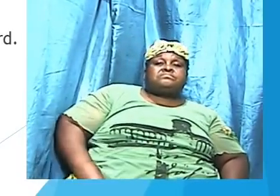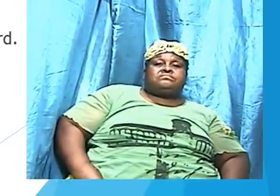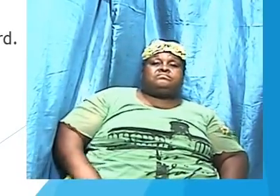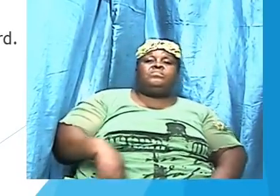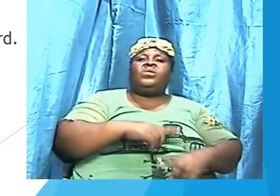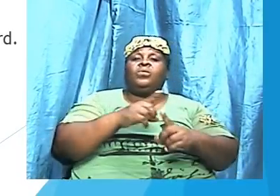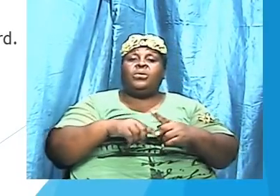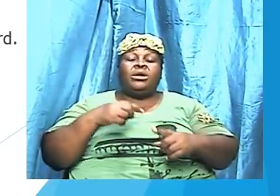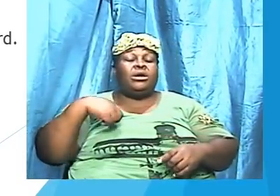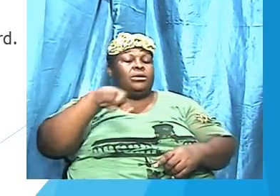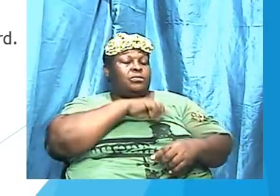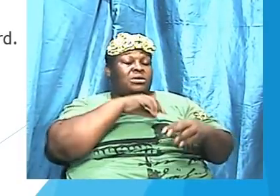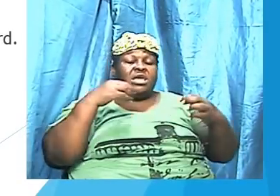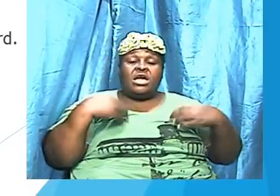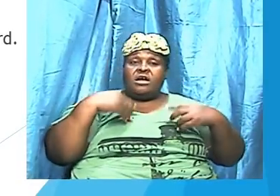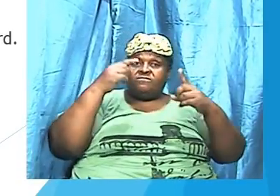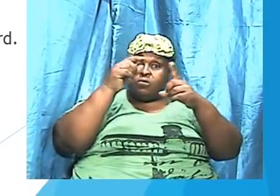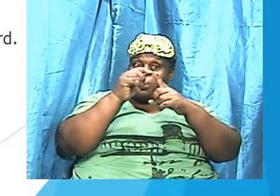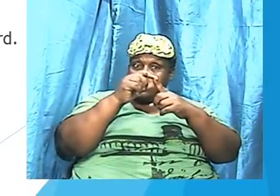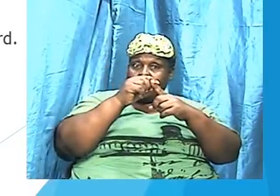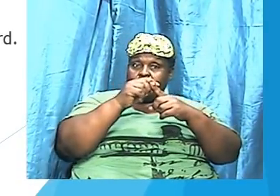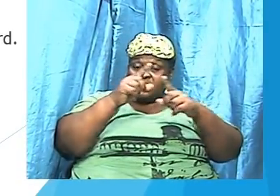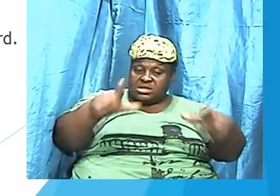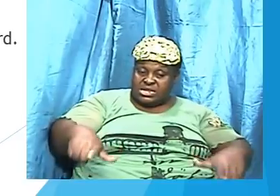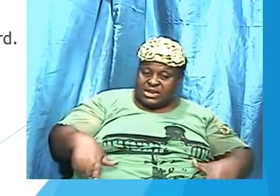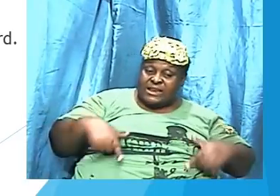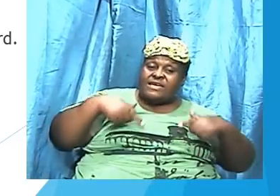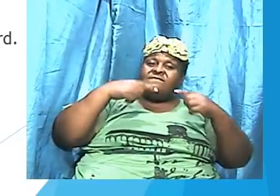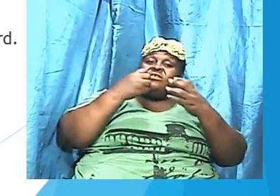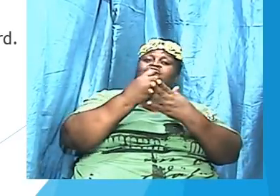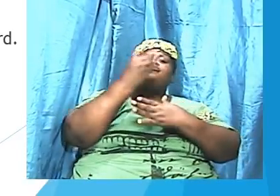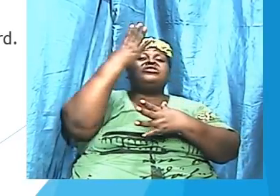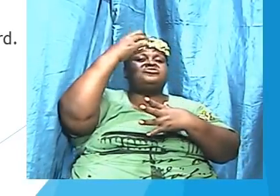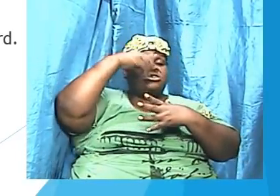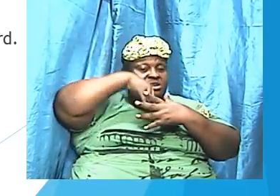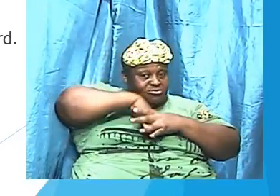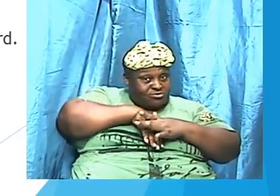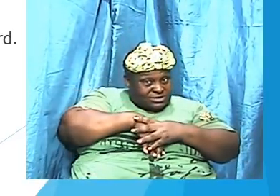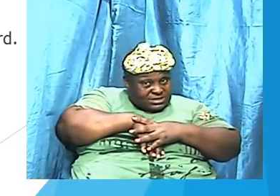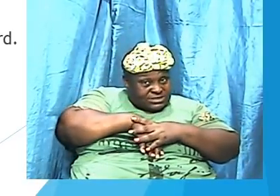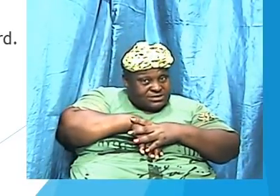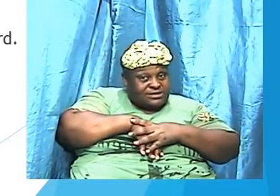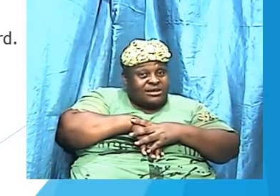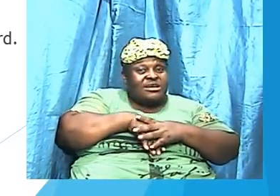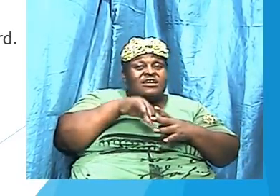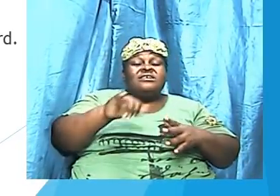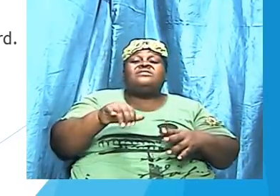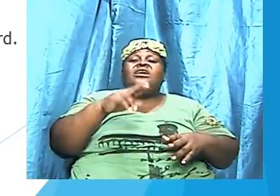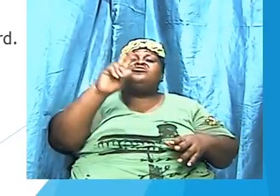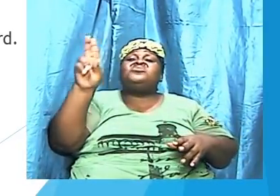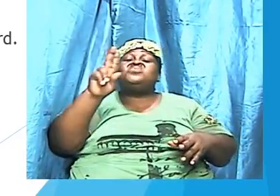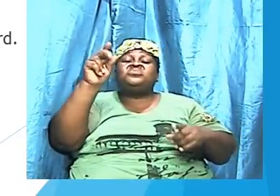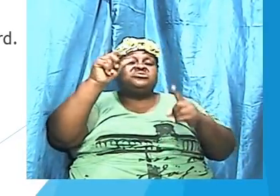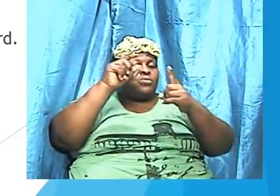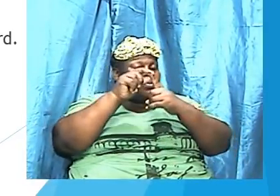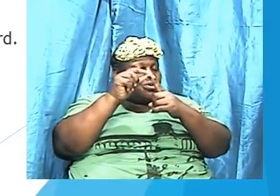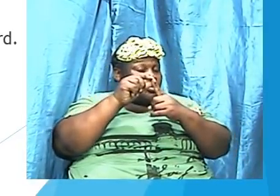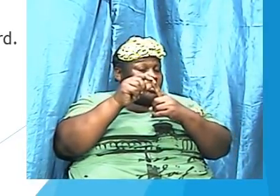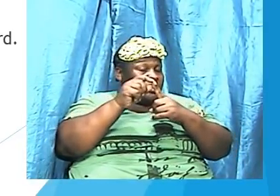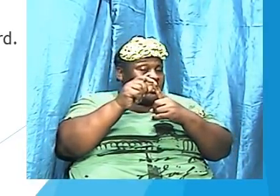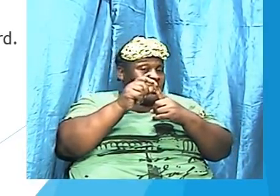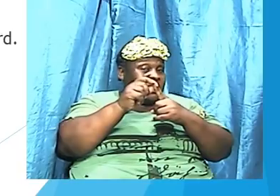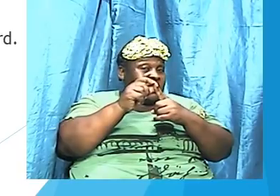when we have the word, when it is dwelling richly inside of us, that we can use that word and